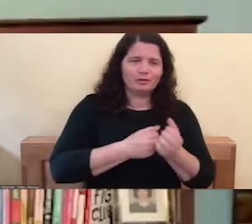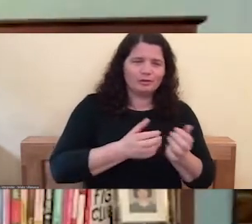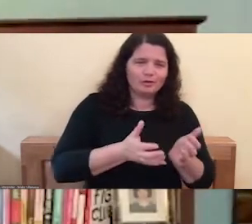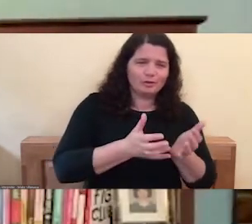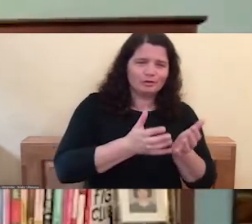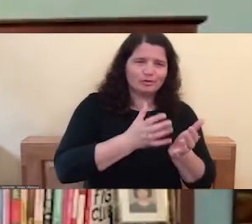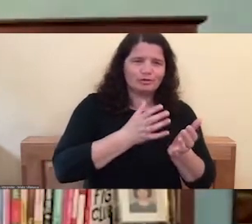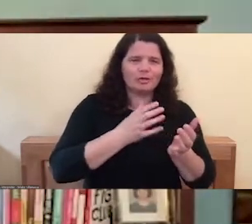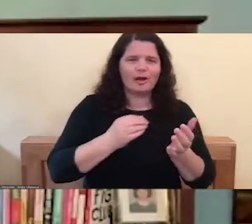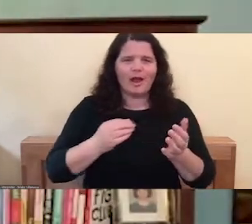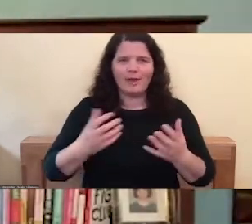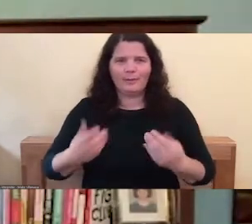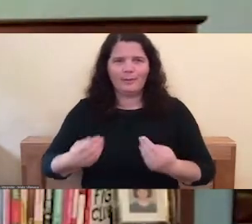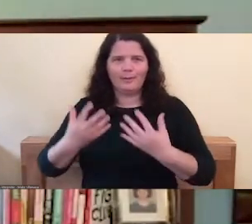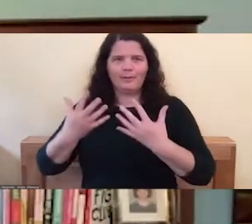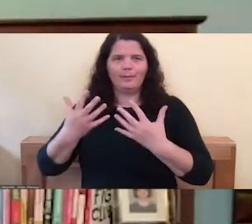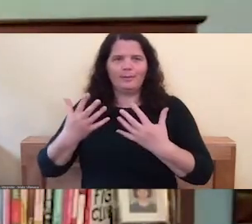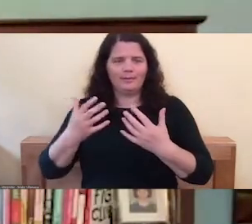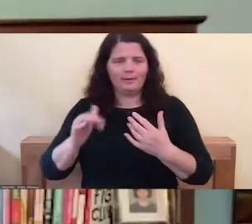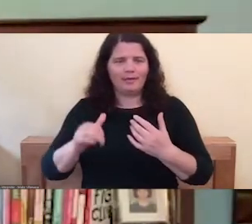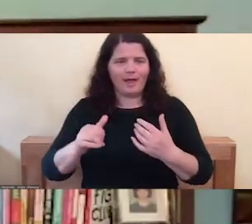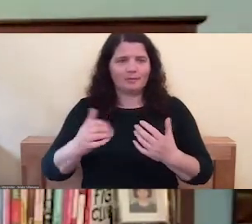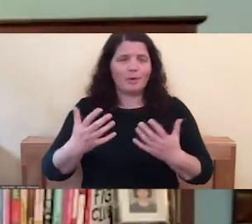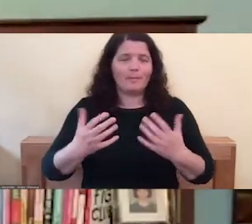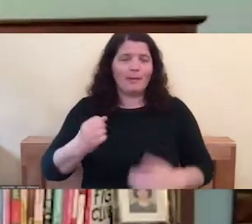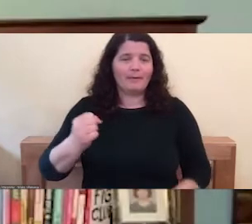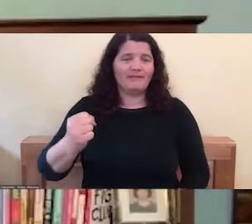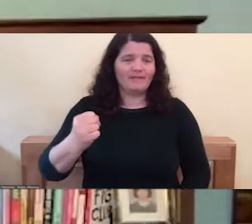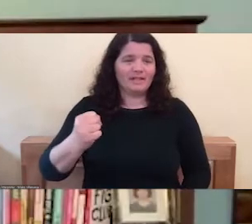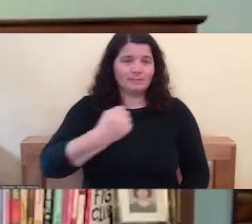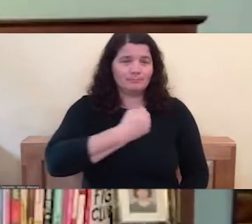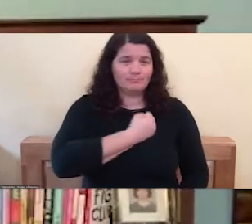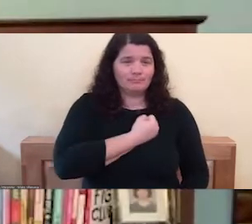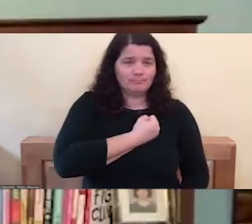may be a fist over our heart with a gentle hand over it.